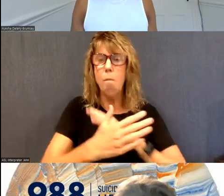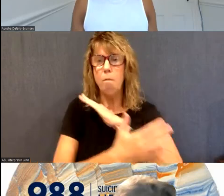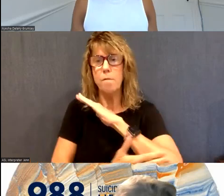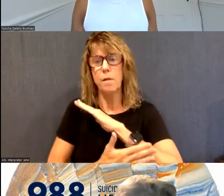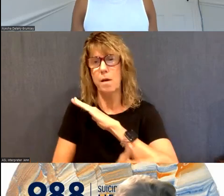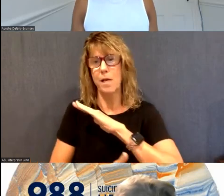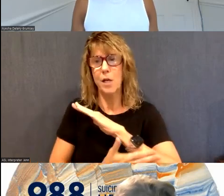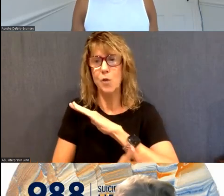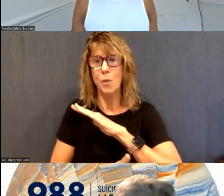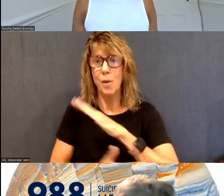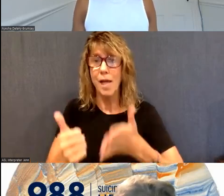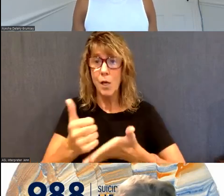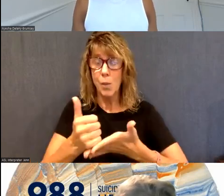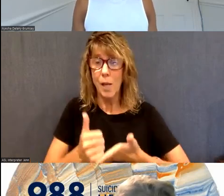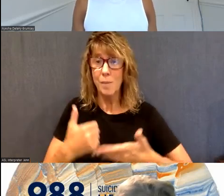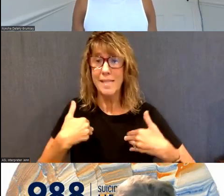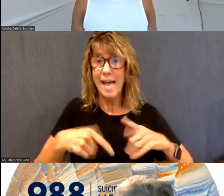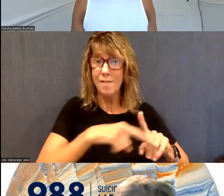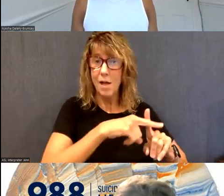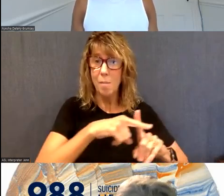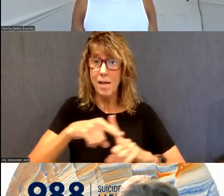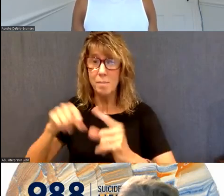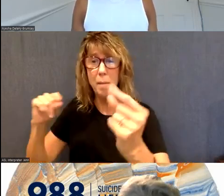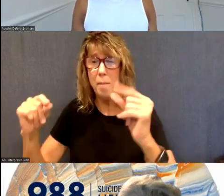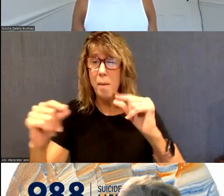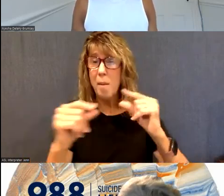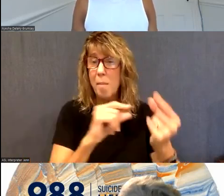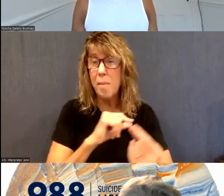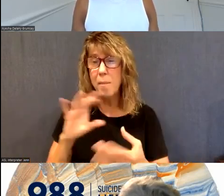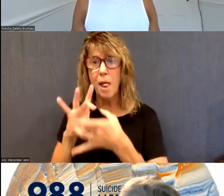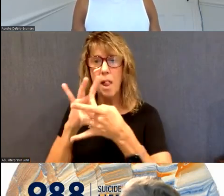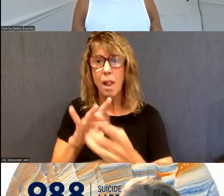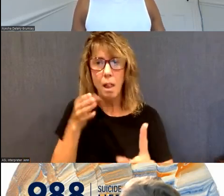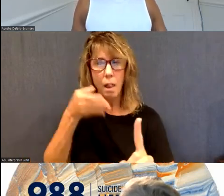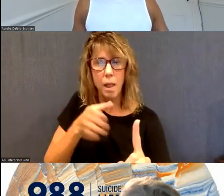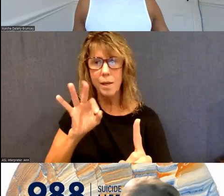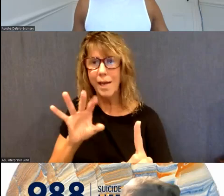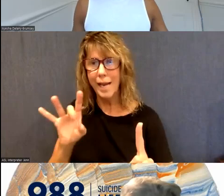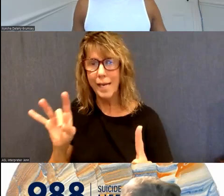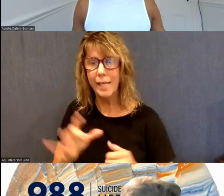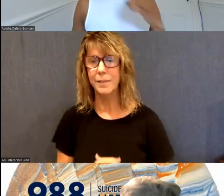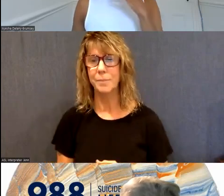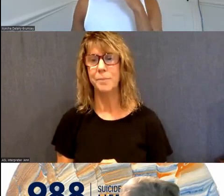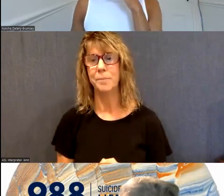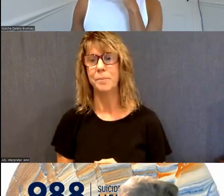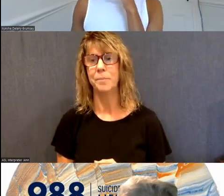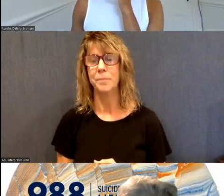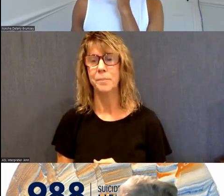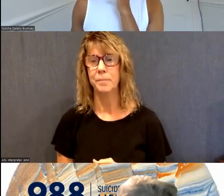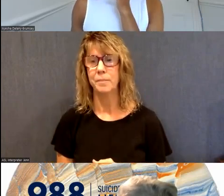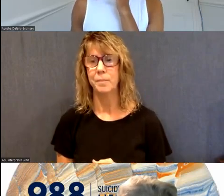help us create positive buzz around 9-8-8, and any